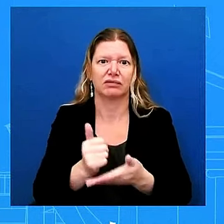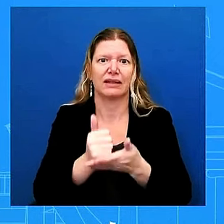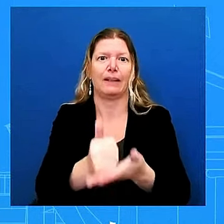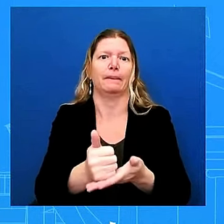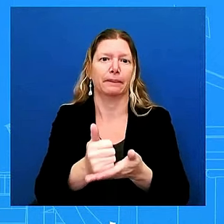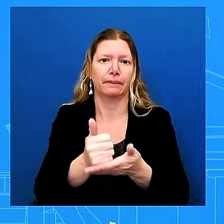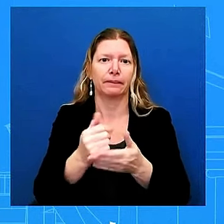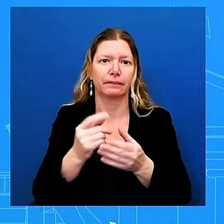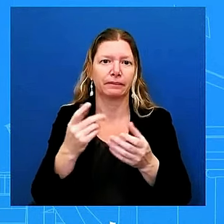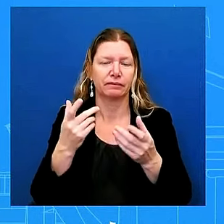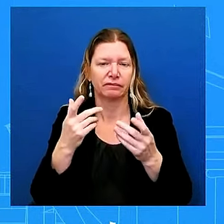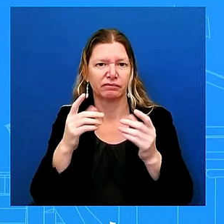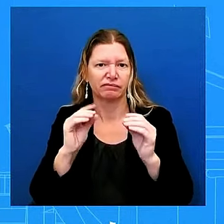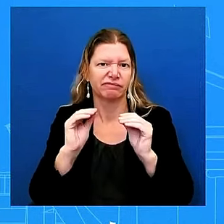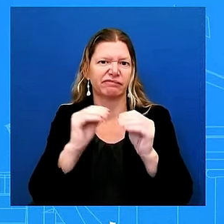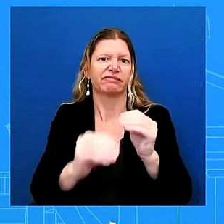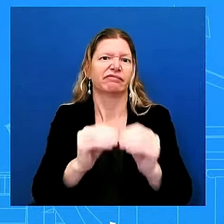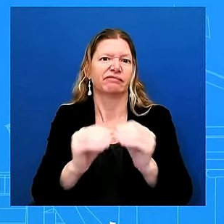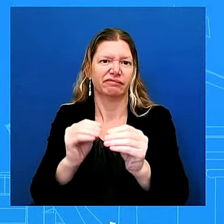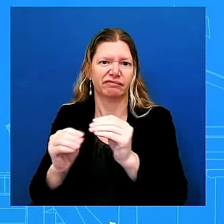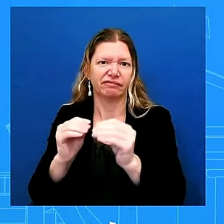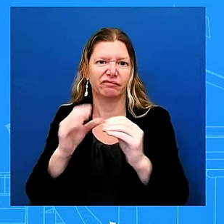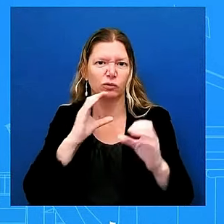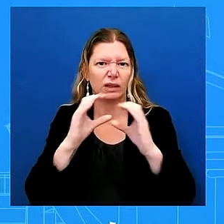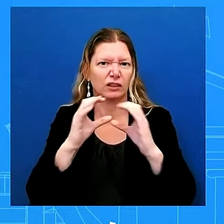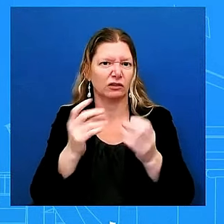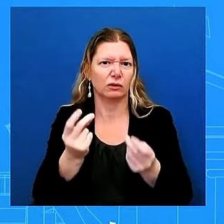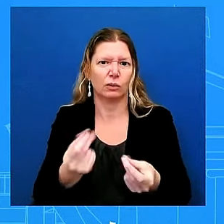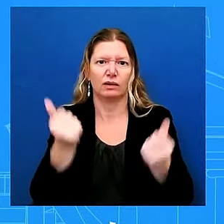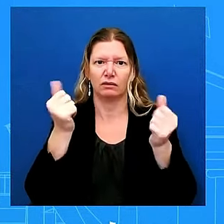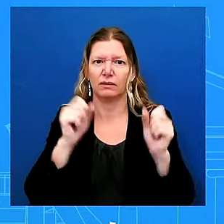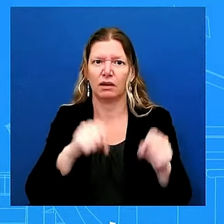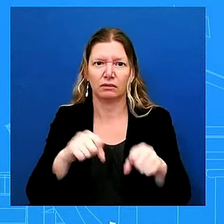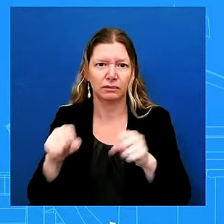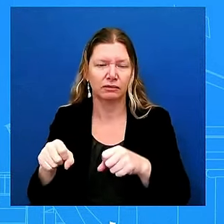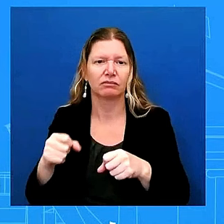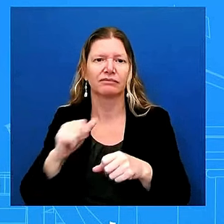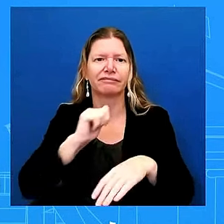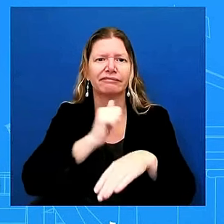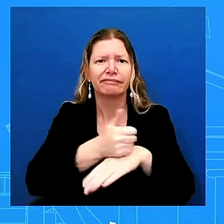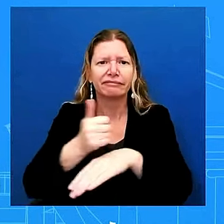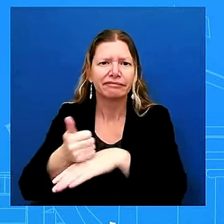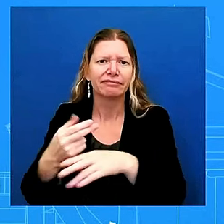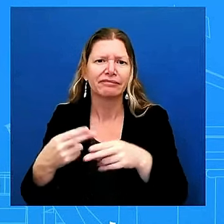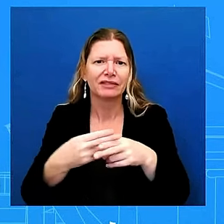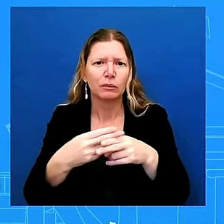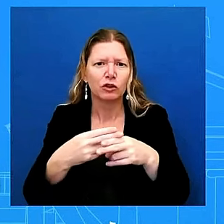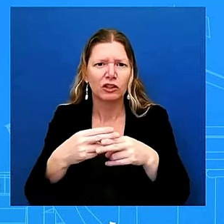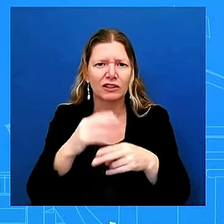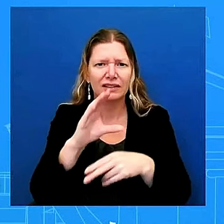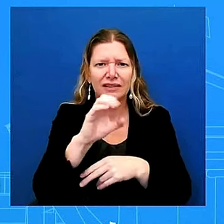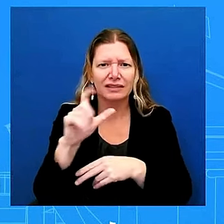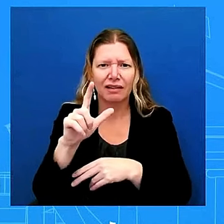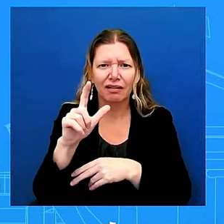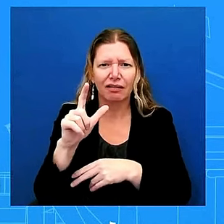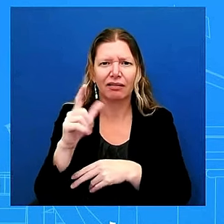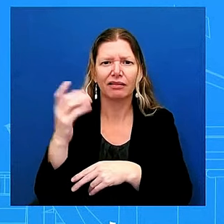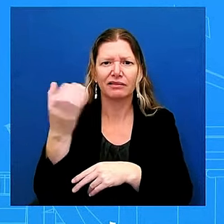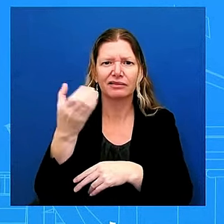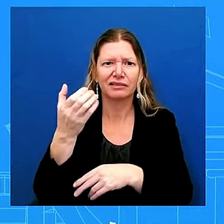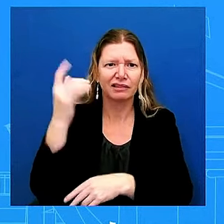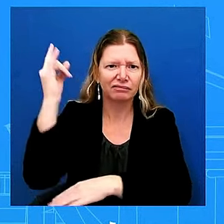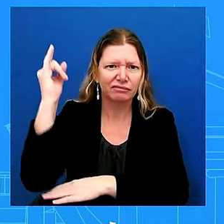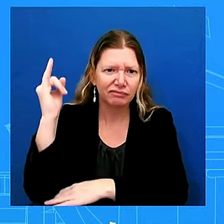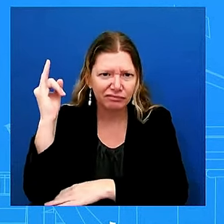establishing temporary cell sites and allowing for roaming where possible where a resident can connect to any network available